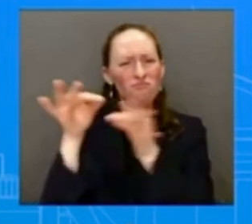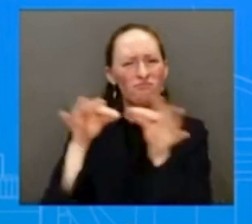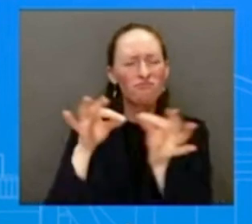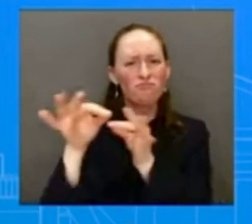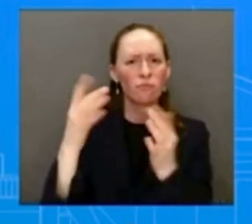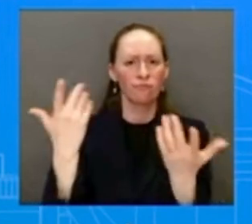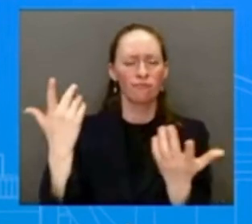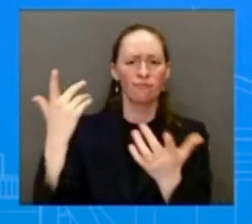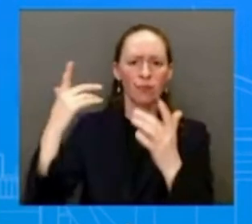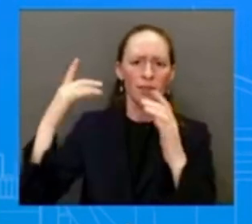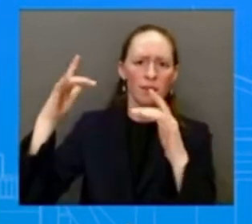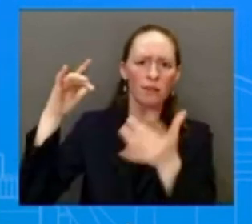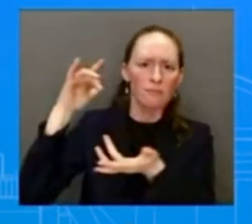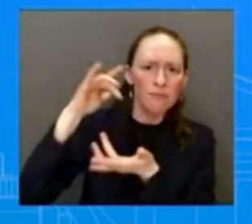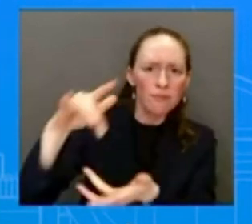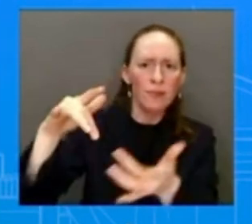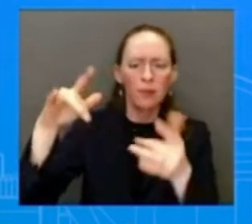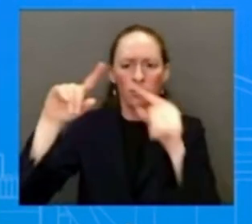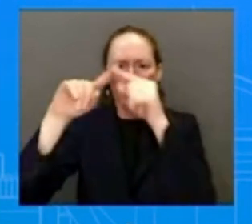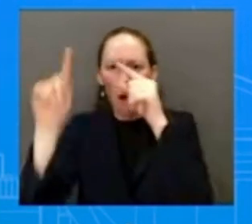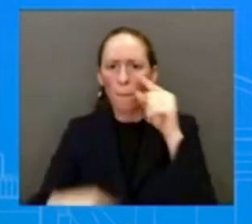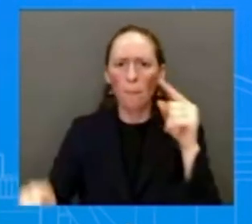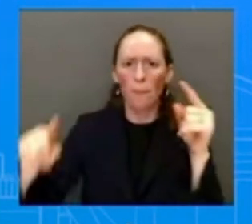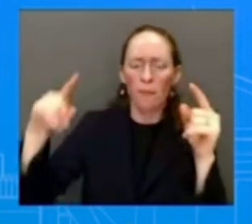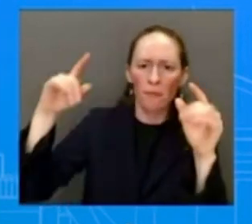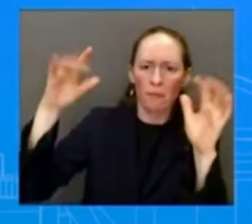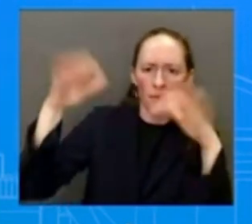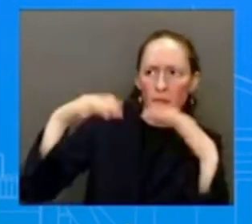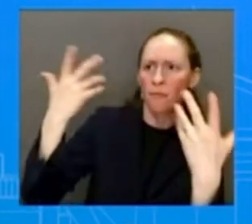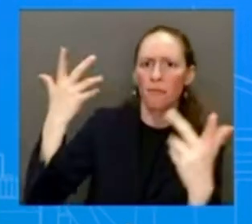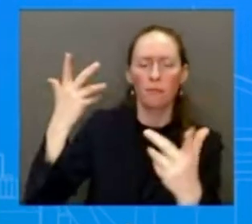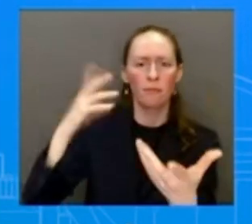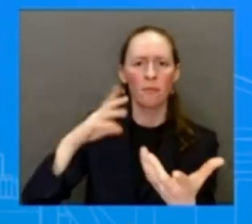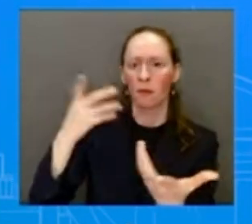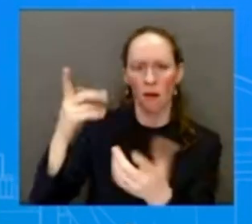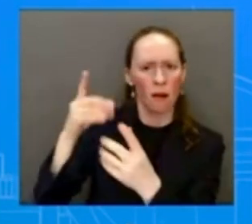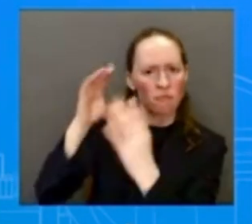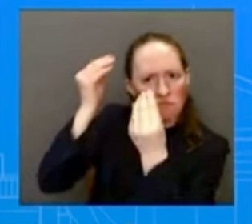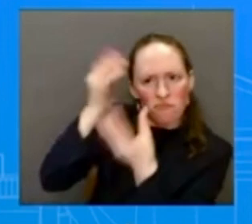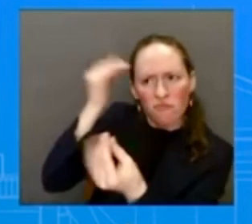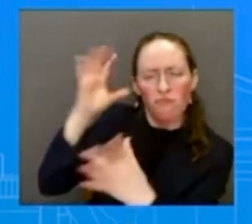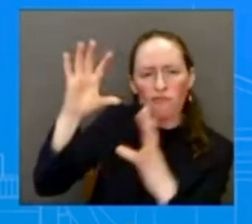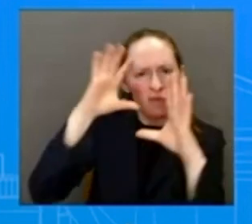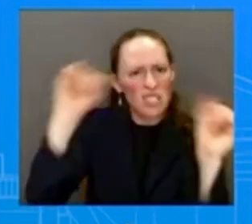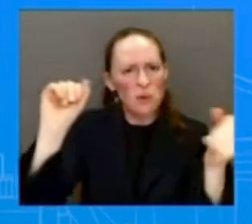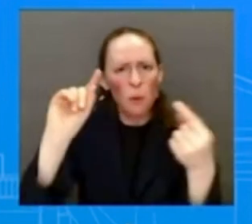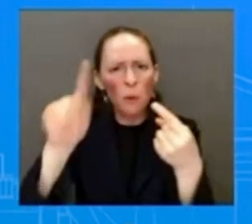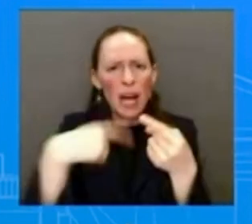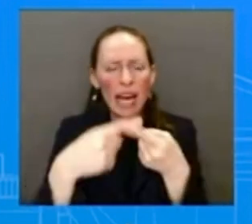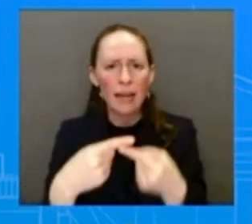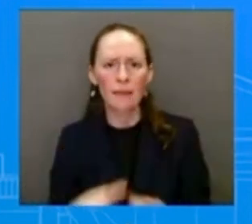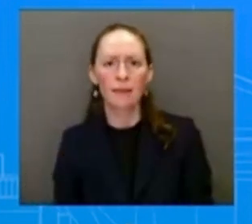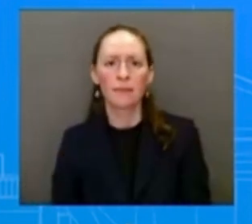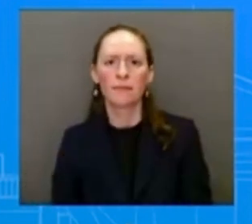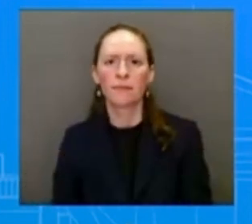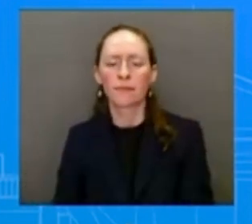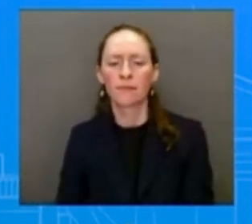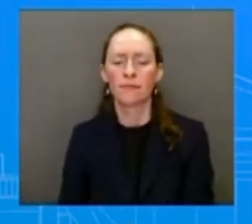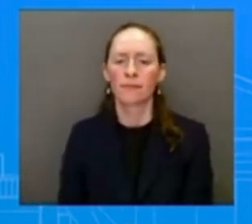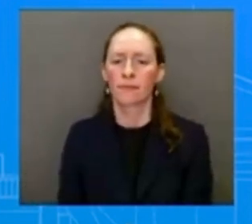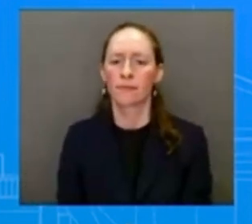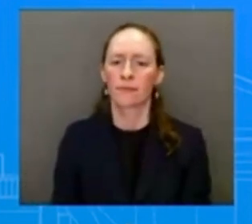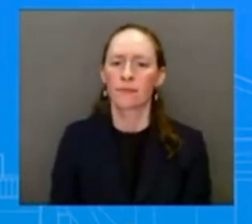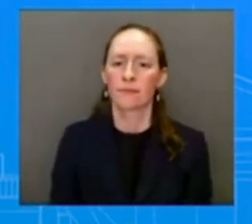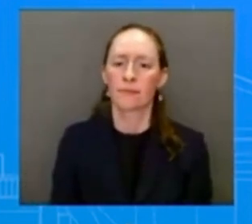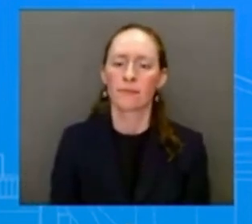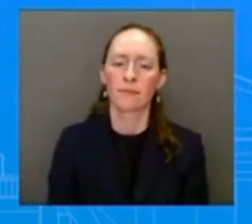have, I can call, I can walk through some of that with you all. So the, so we're continuing to closely coordinate with our state